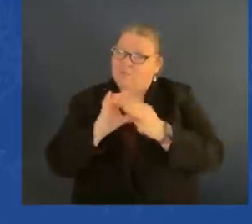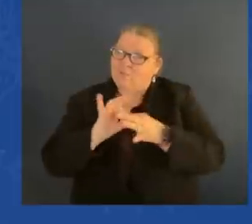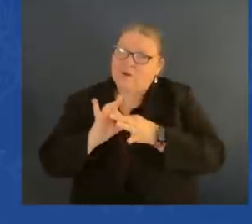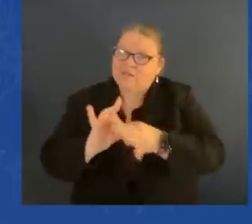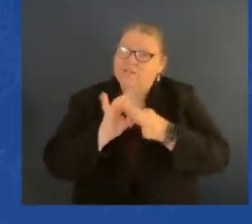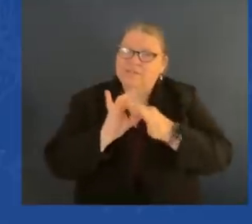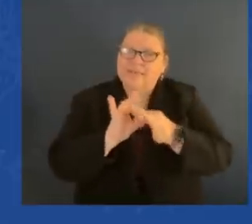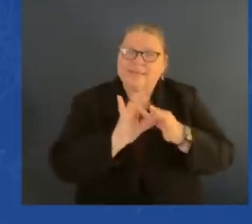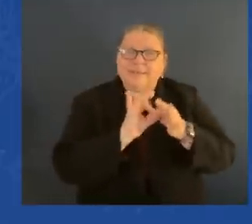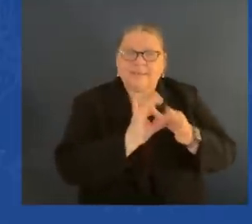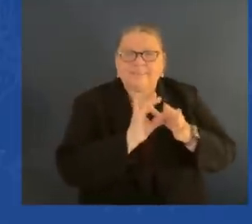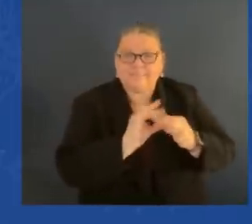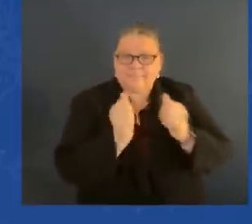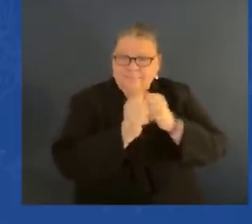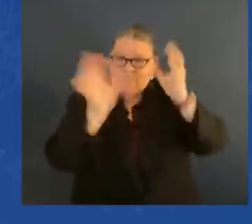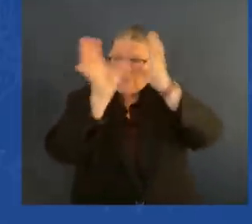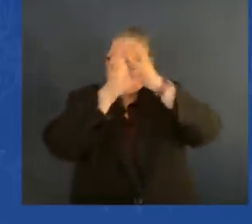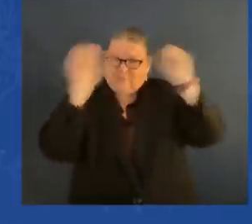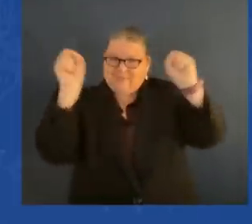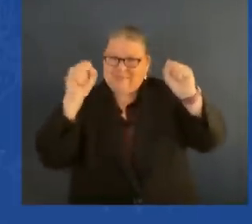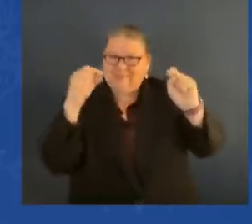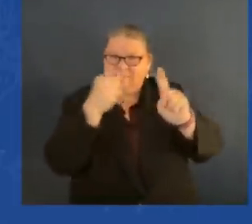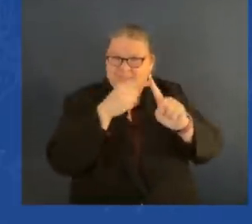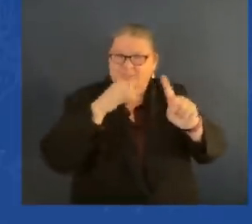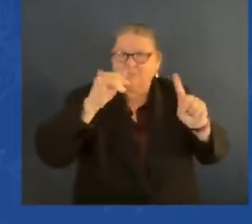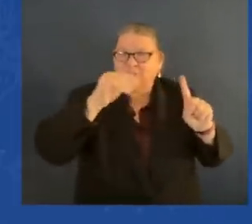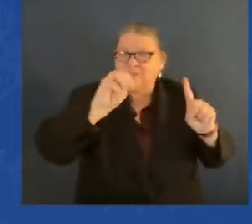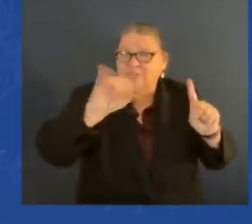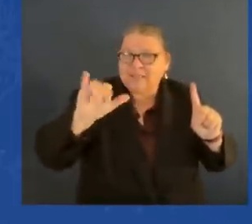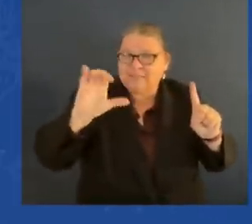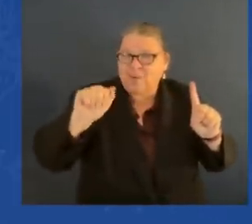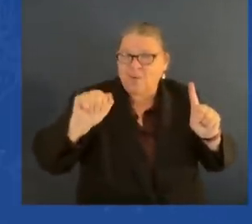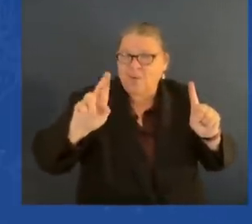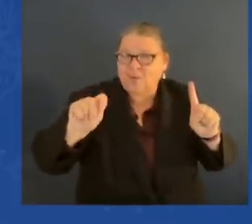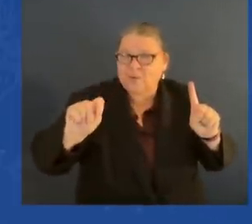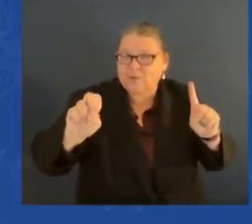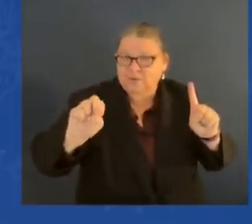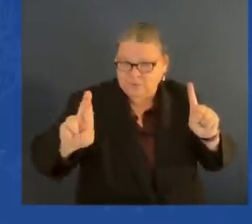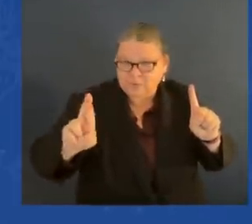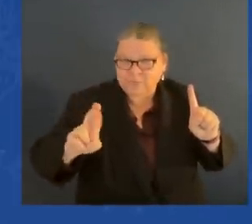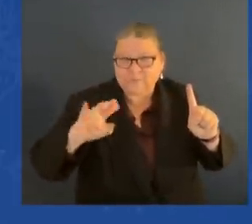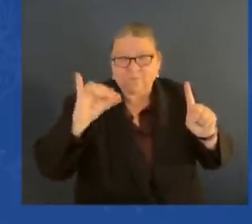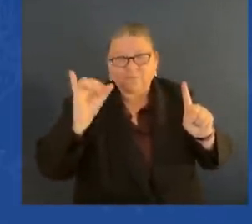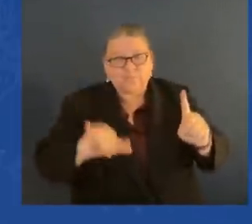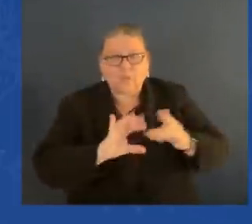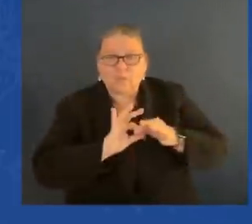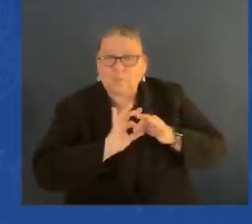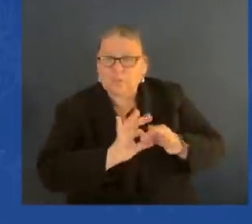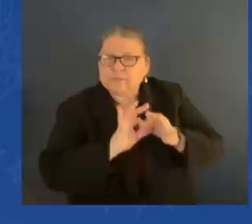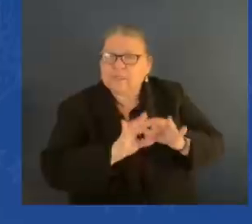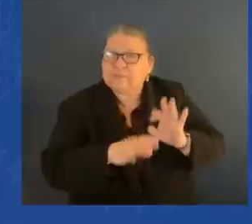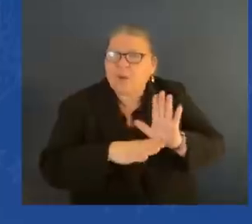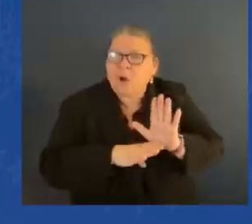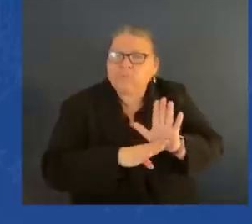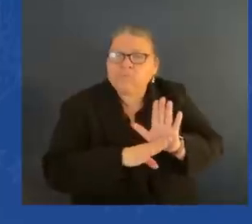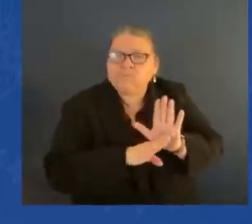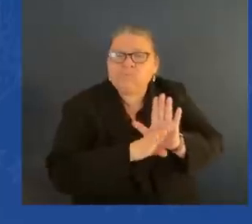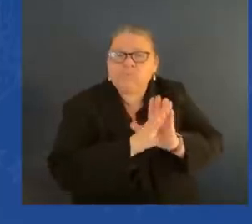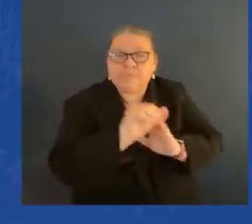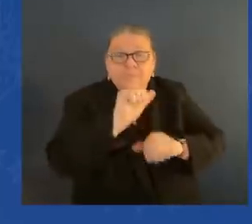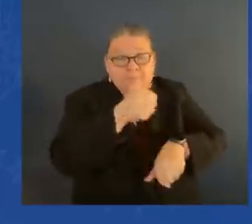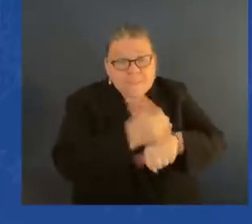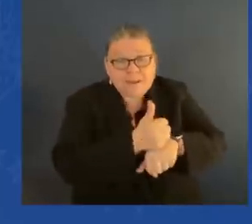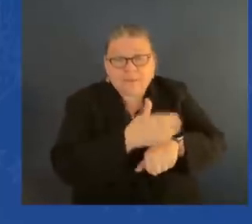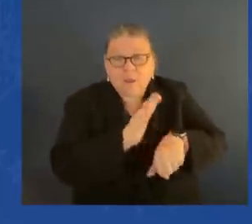Relationship built on real affection and trust. They sat down to lunch together every week. Fritz said, make